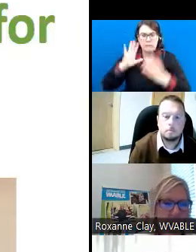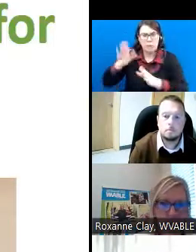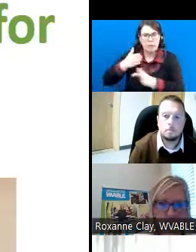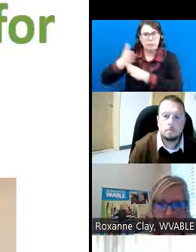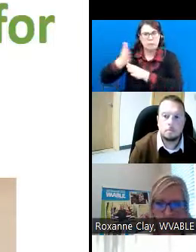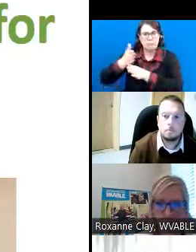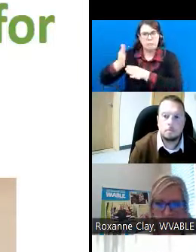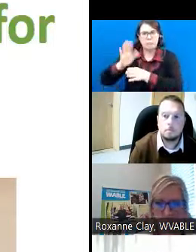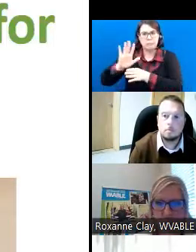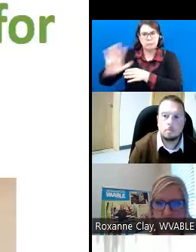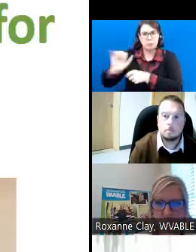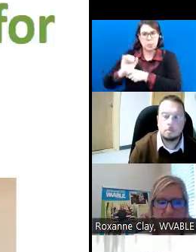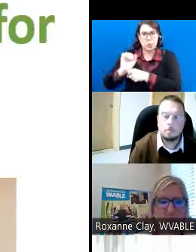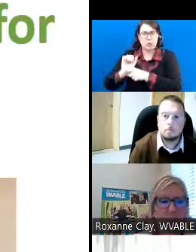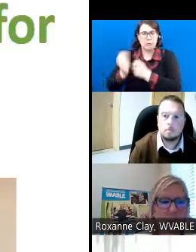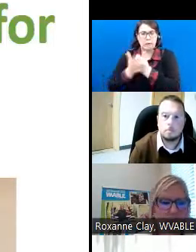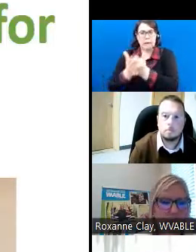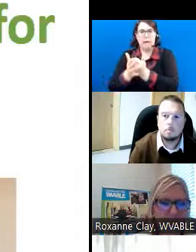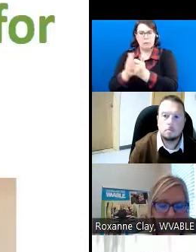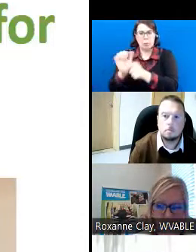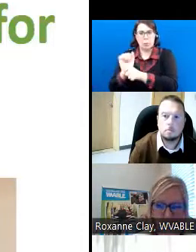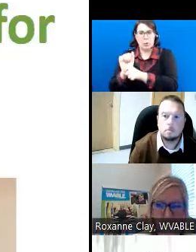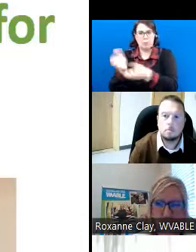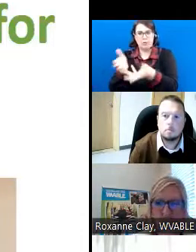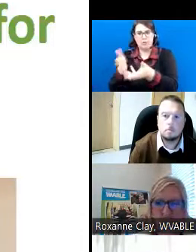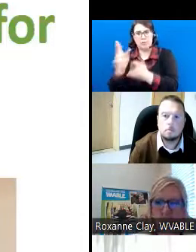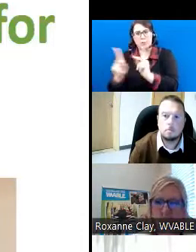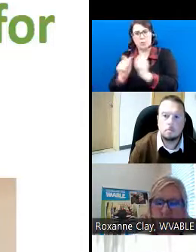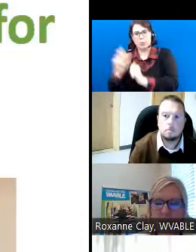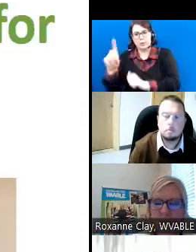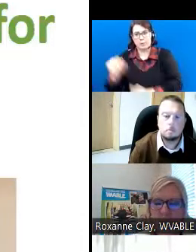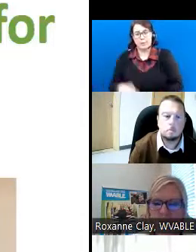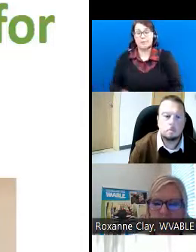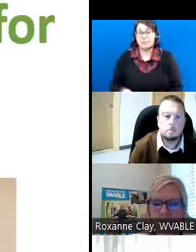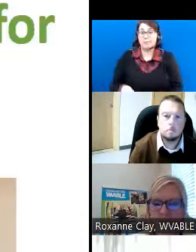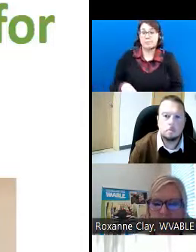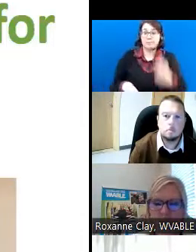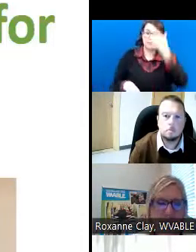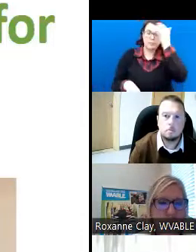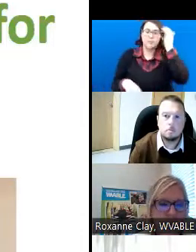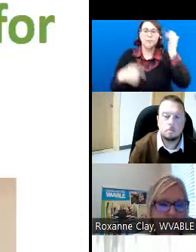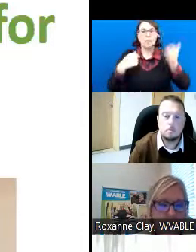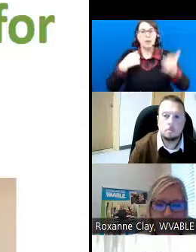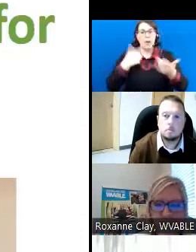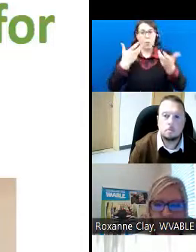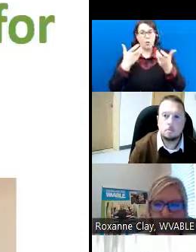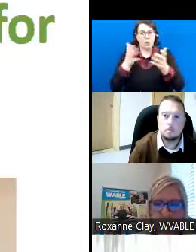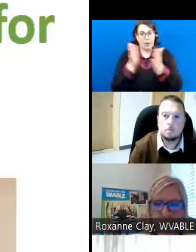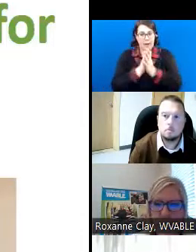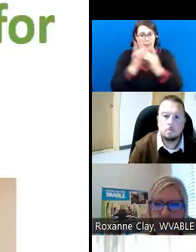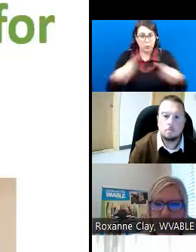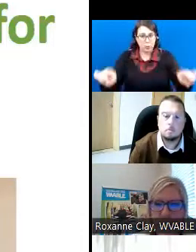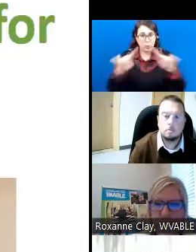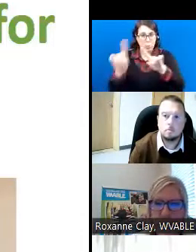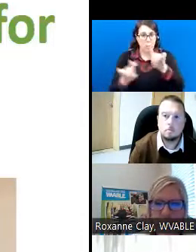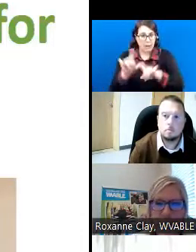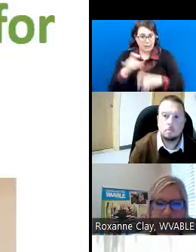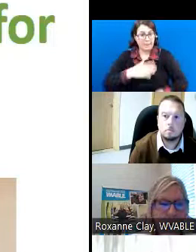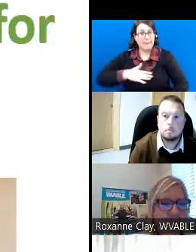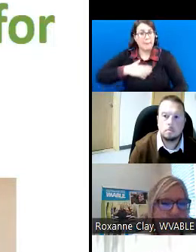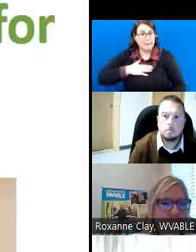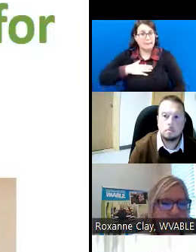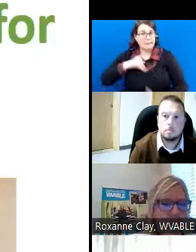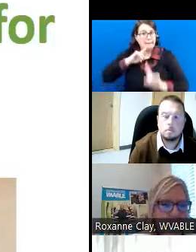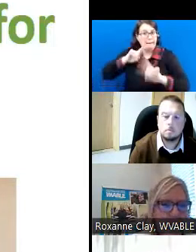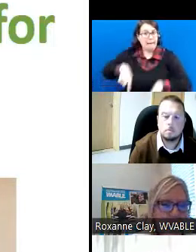serving individuals with a disability. So with that said, I would like to ask each of you a question, and I'd like for you to put